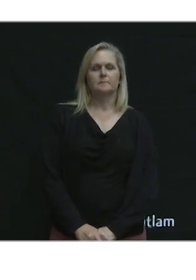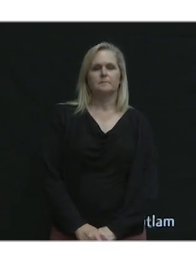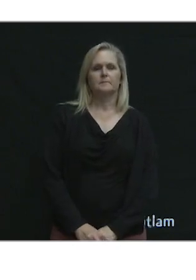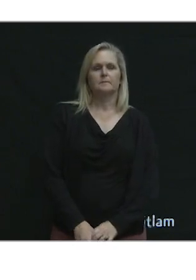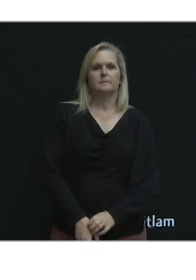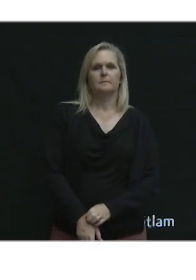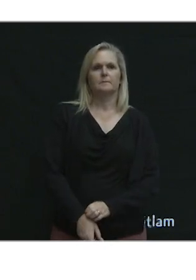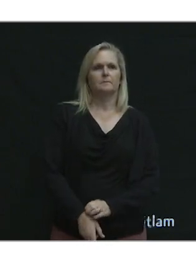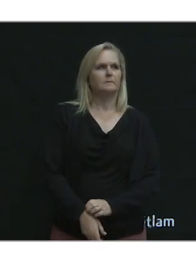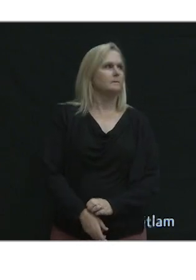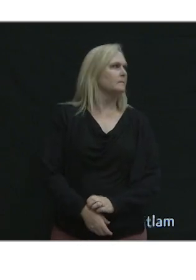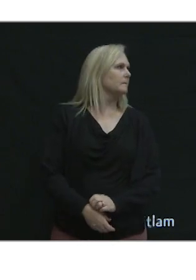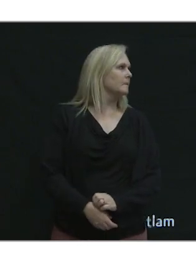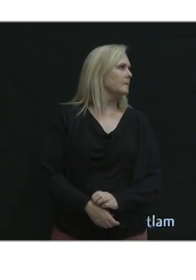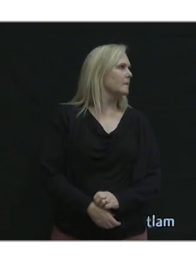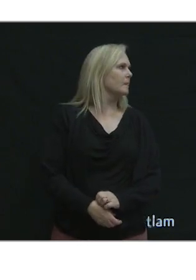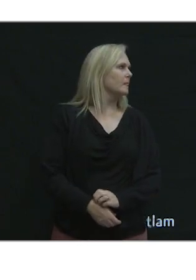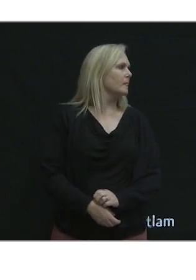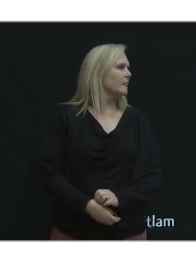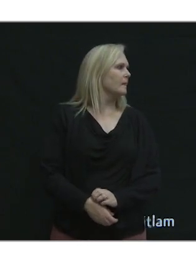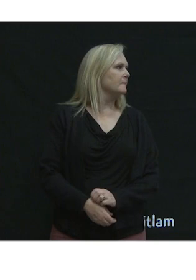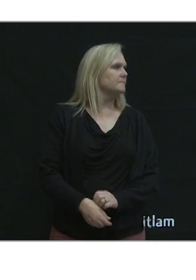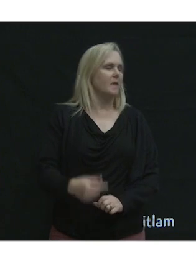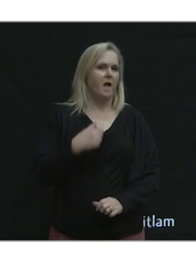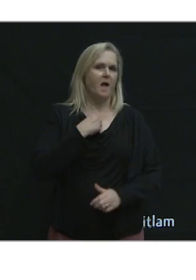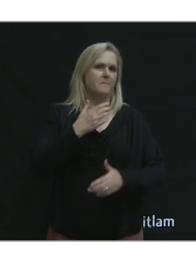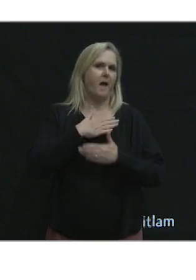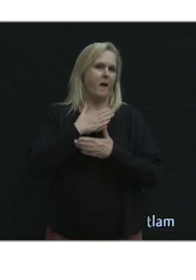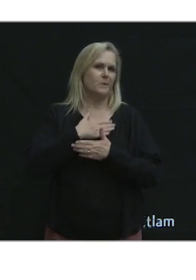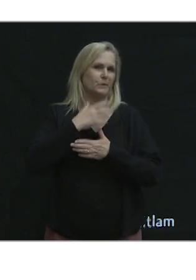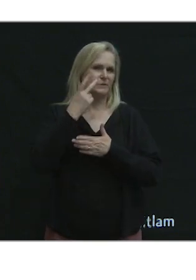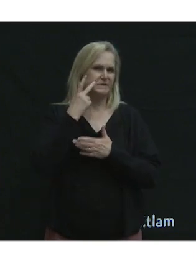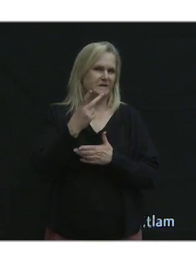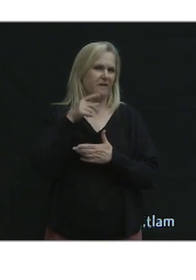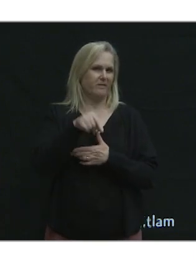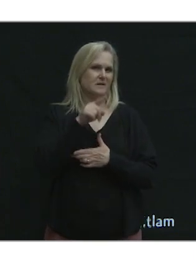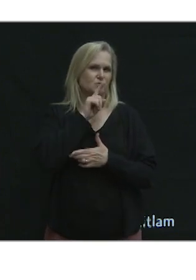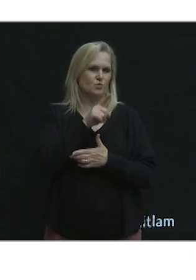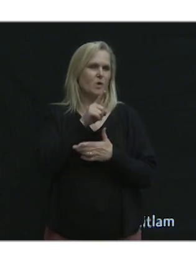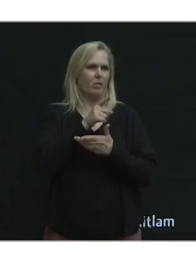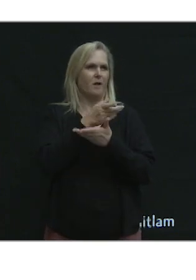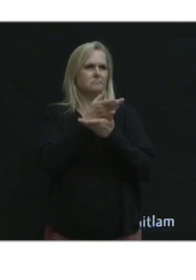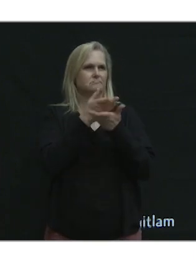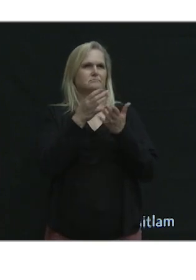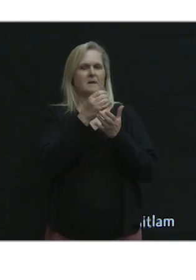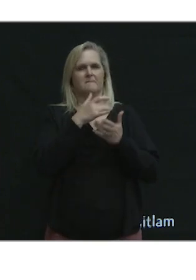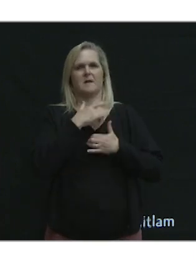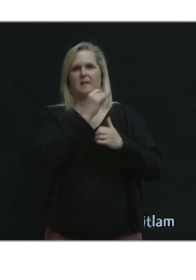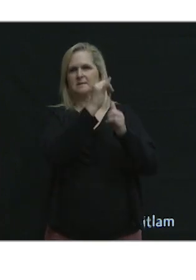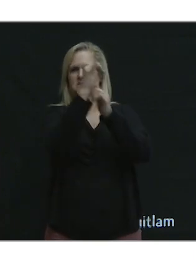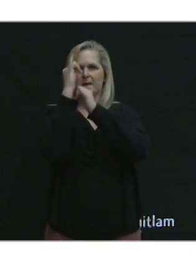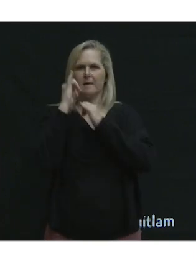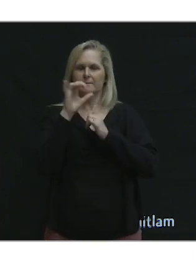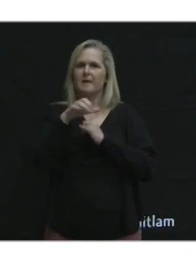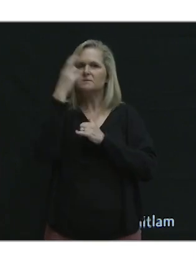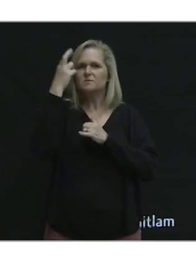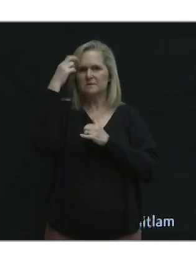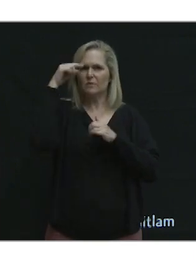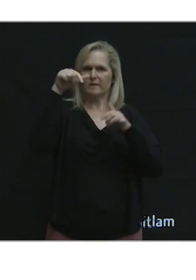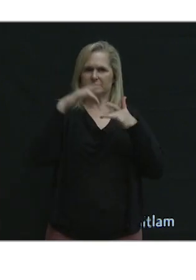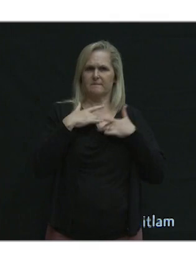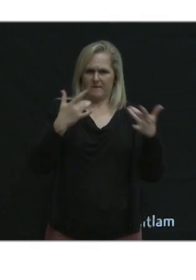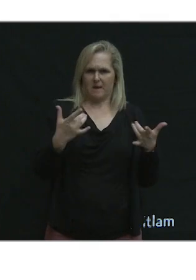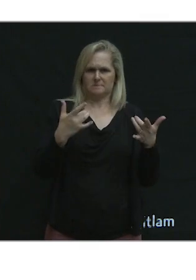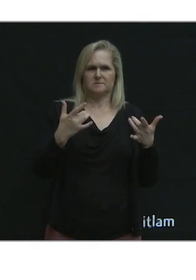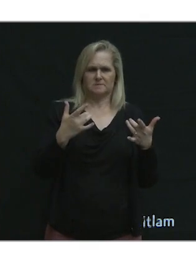I'm very happy to see that a lot of this helped resonate and inform you because, again, that's the purpose of an event like this.